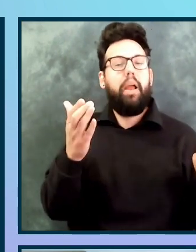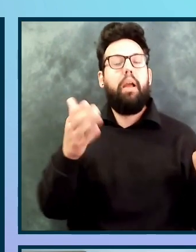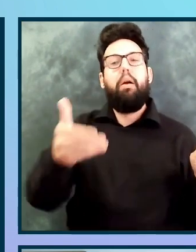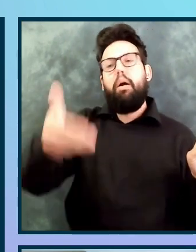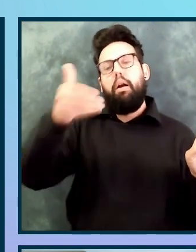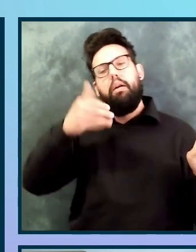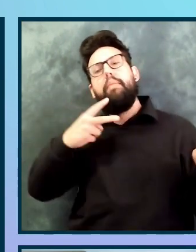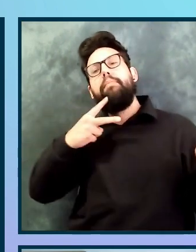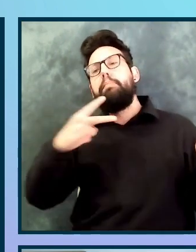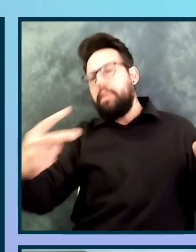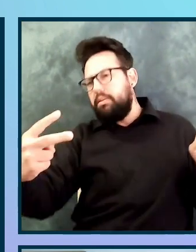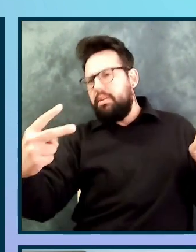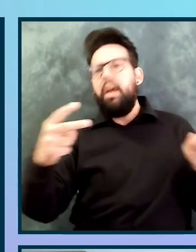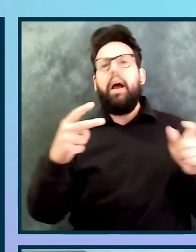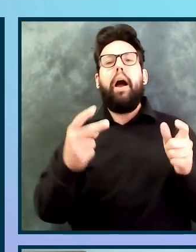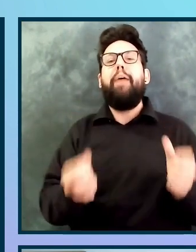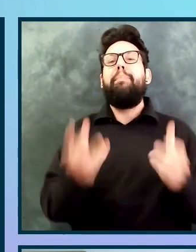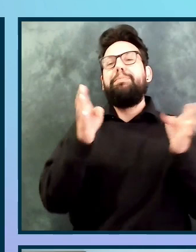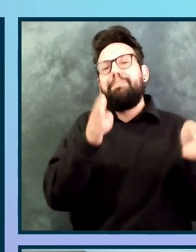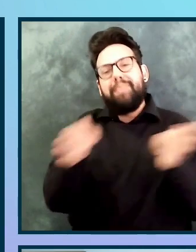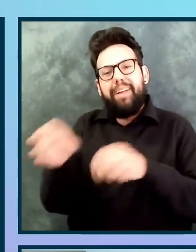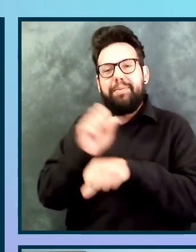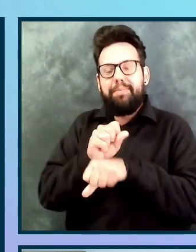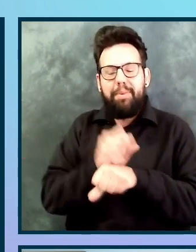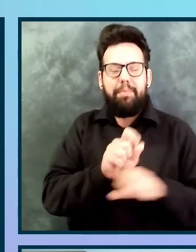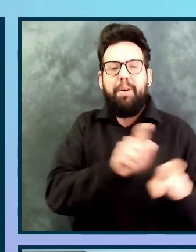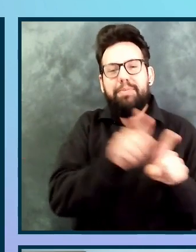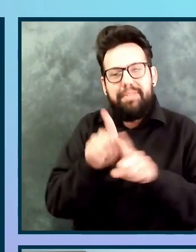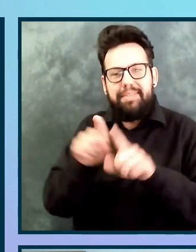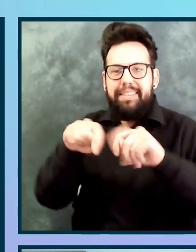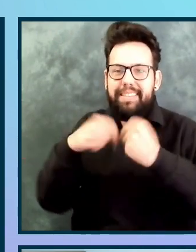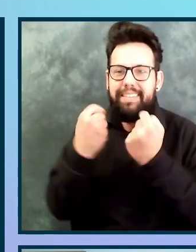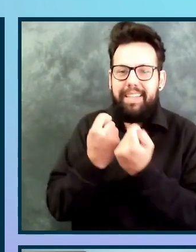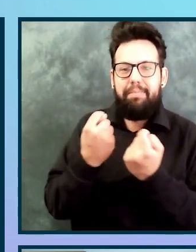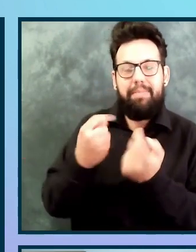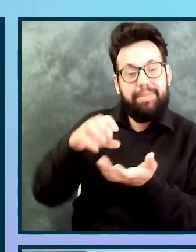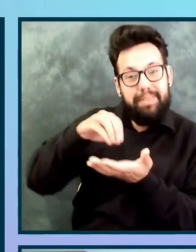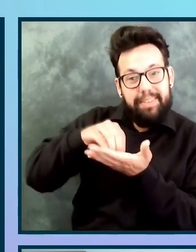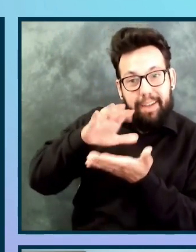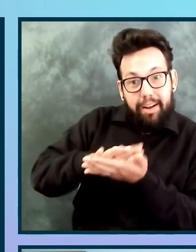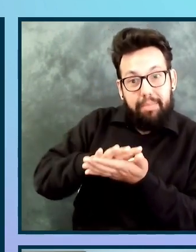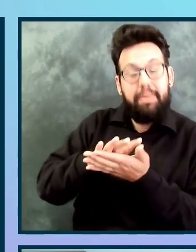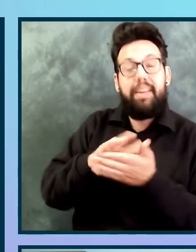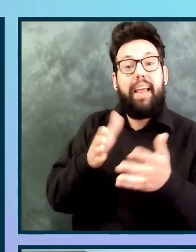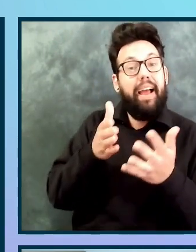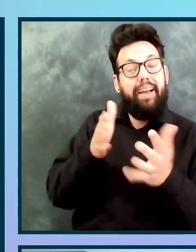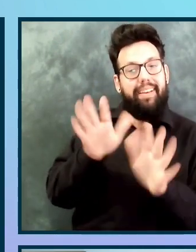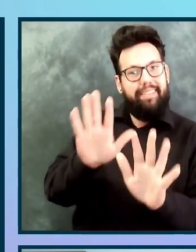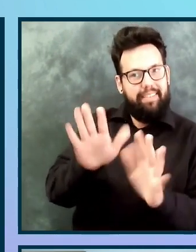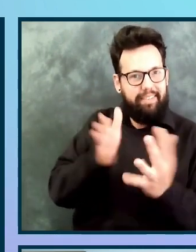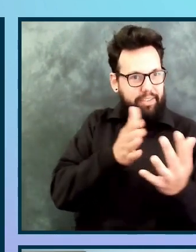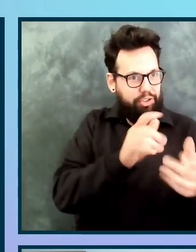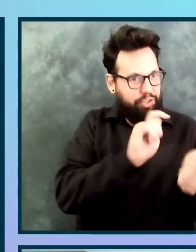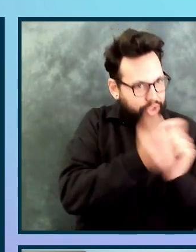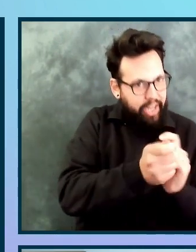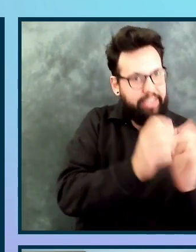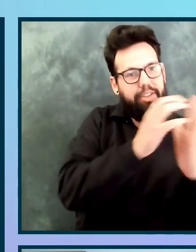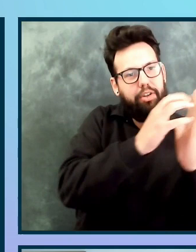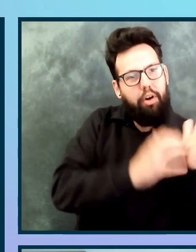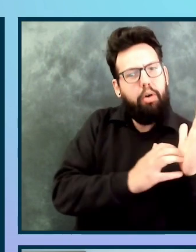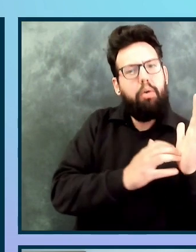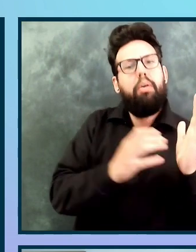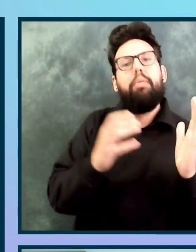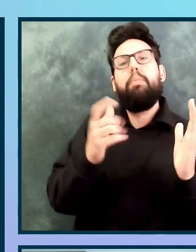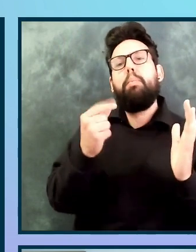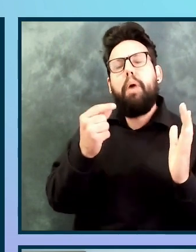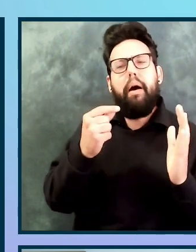split planning. We're also going to make sure the team document any struggles they had after they changed the code. And because we're measuring what it takes to